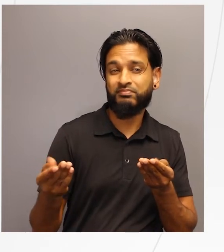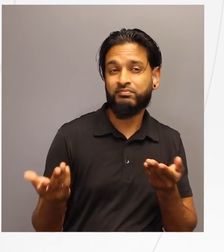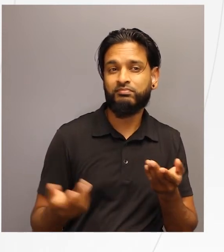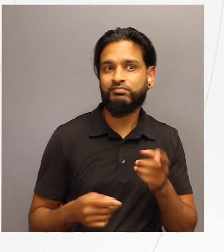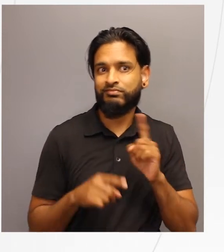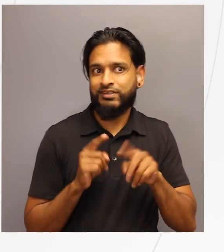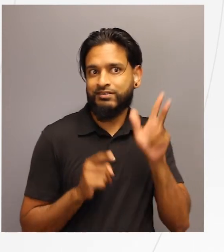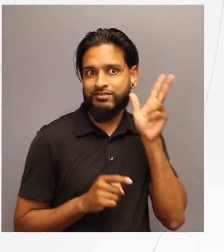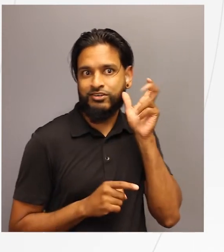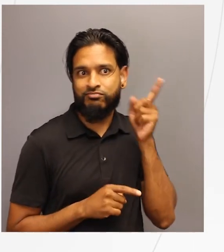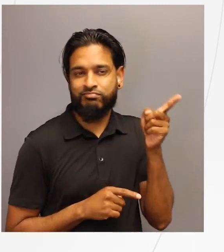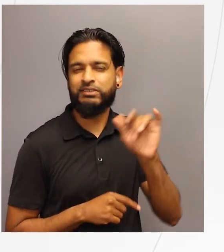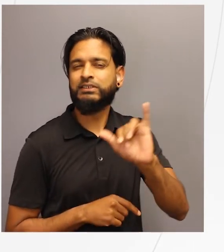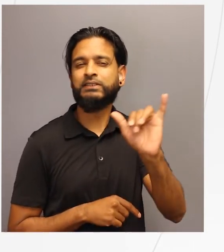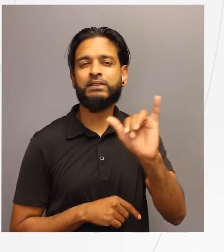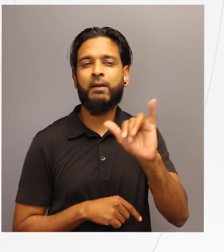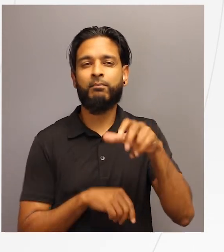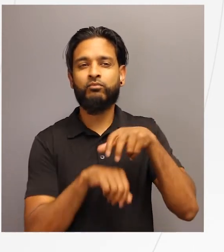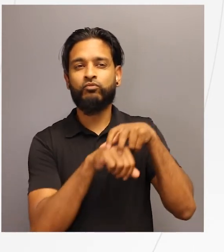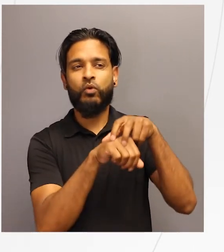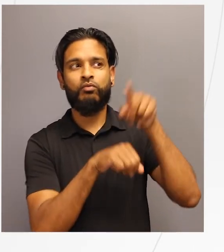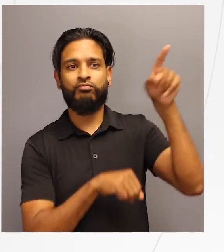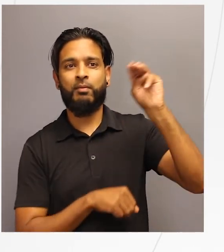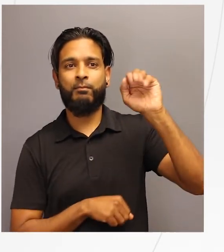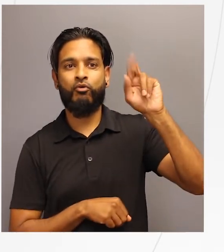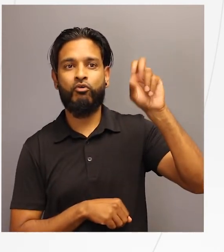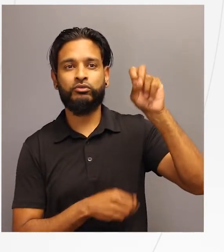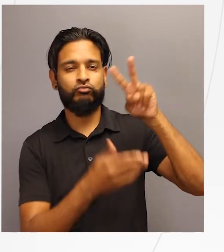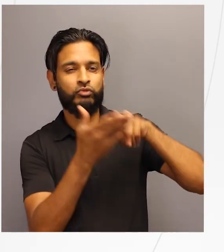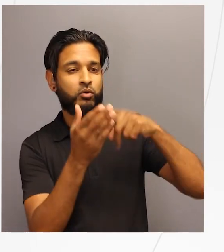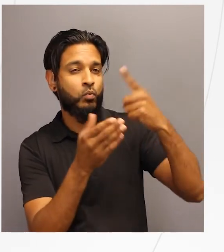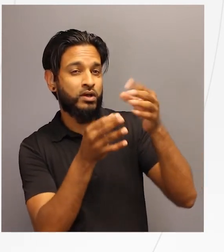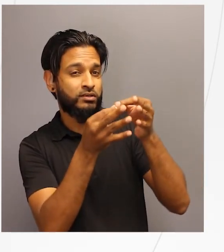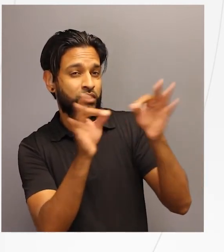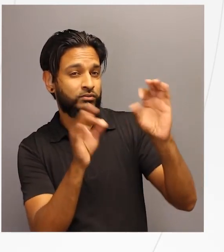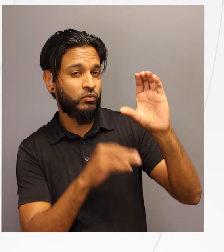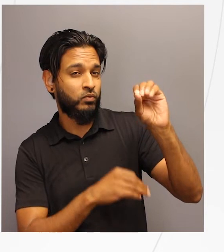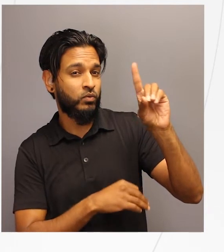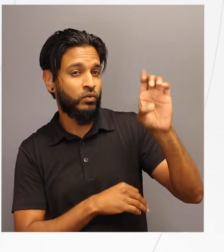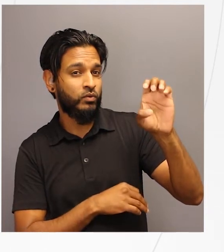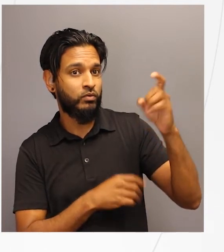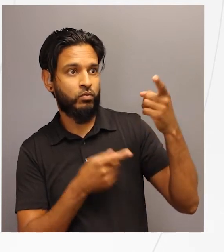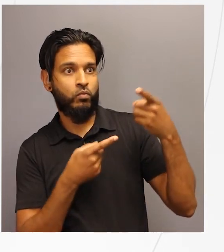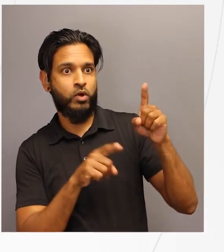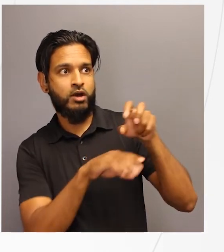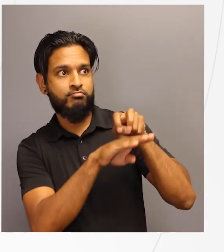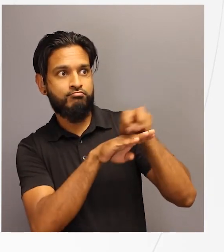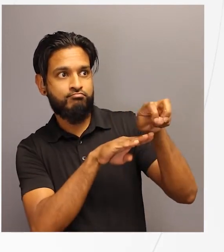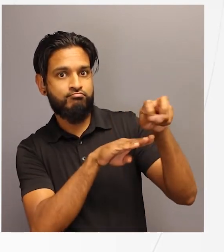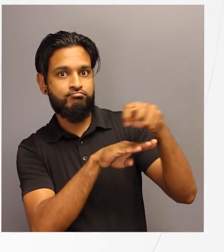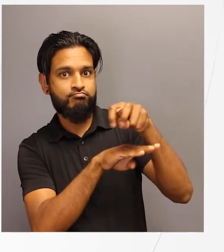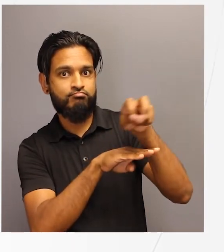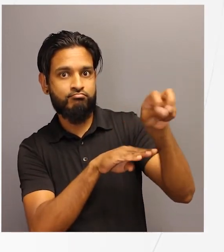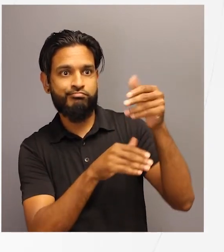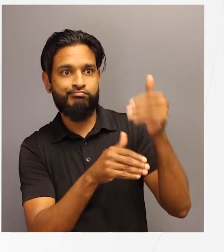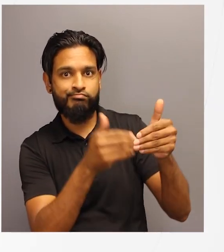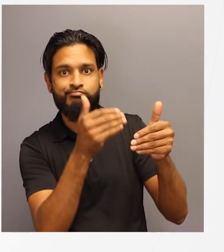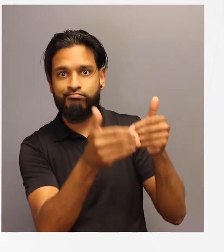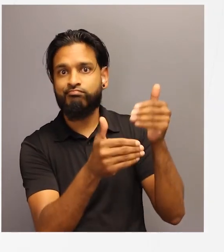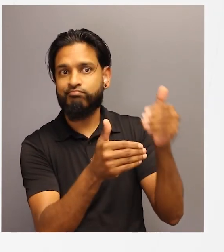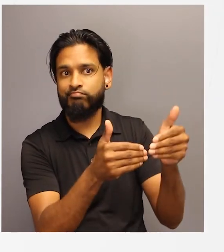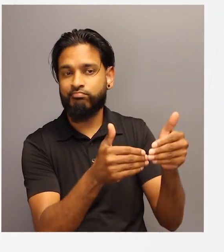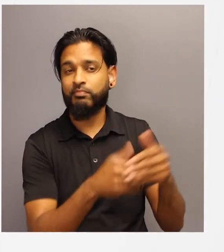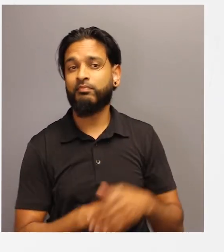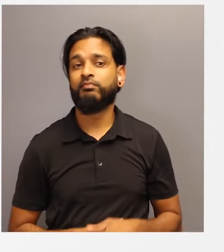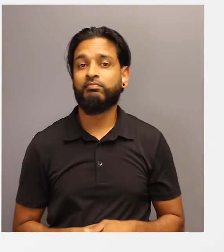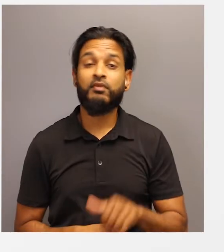much like a rover on Mars may read one line of code at a time when navigating the Martian surface. Another fun option for the